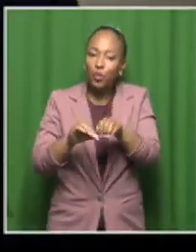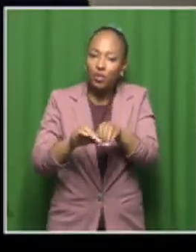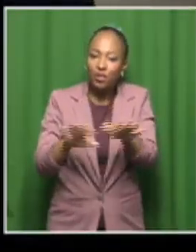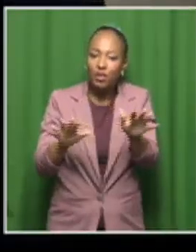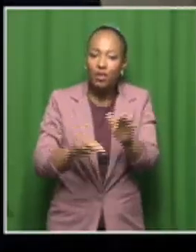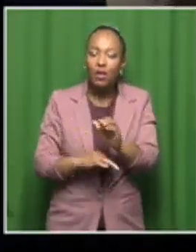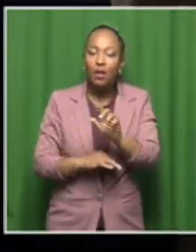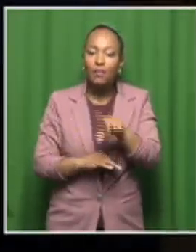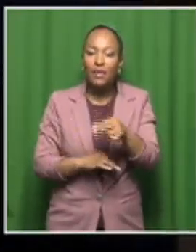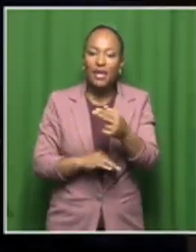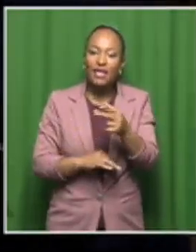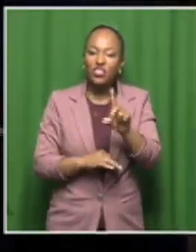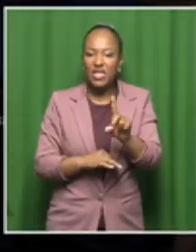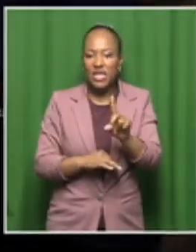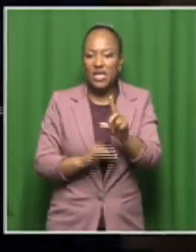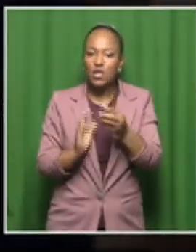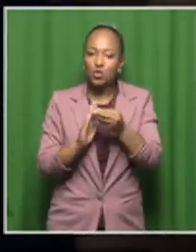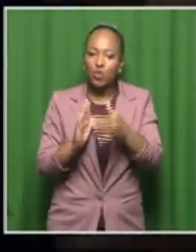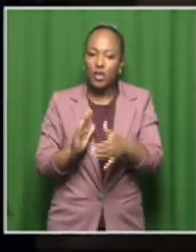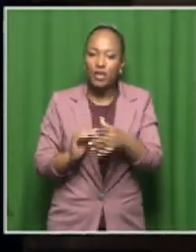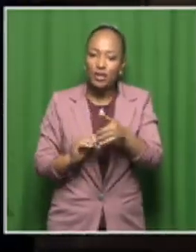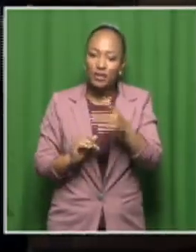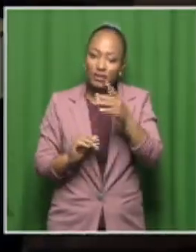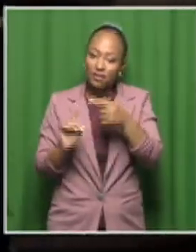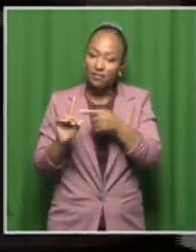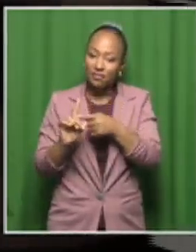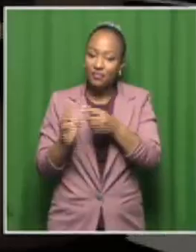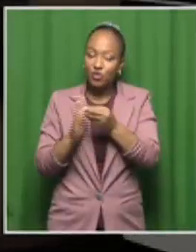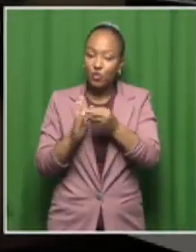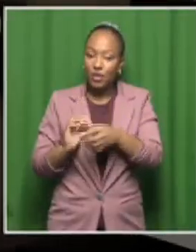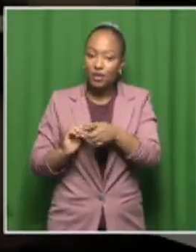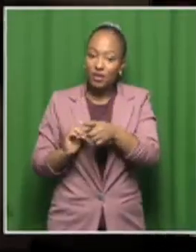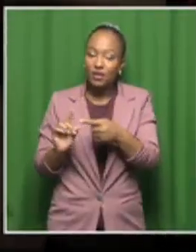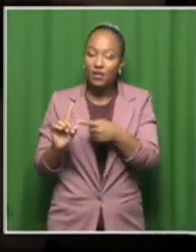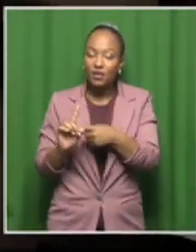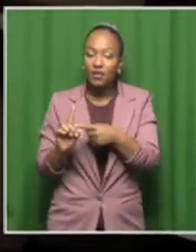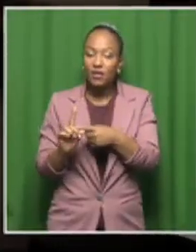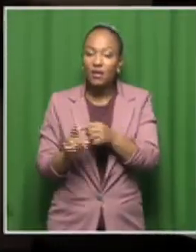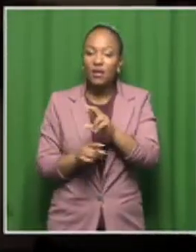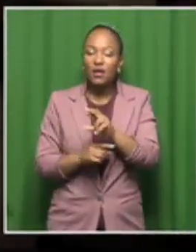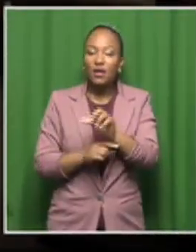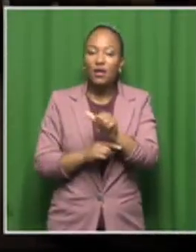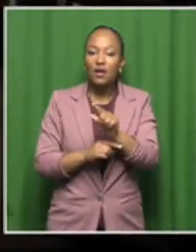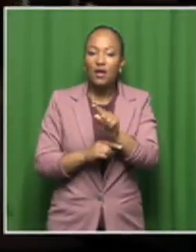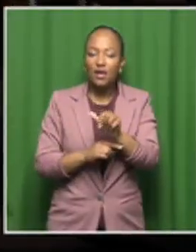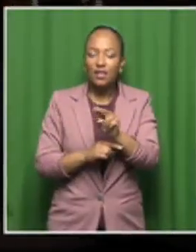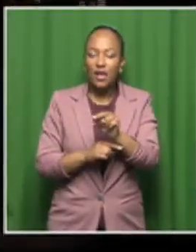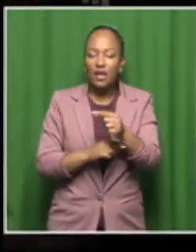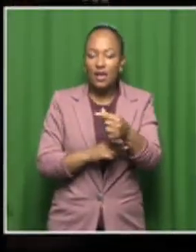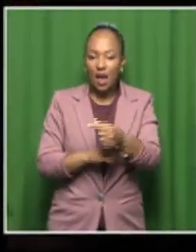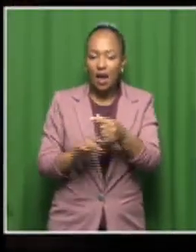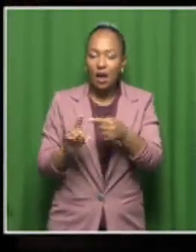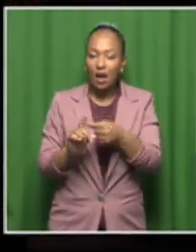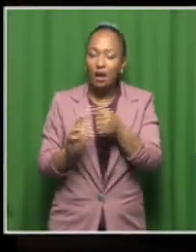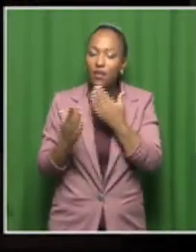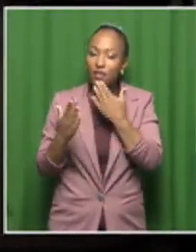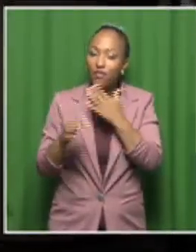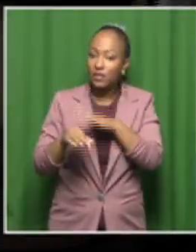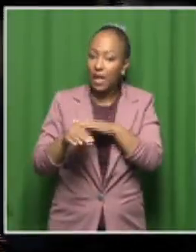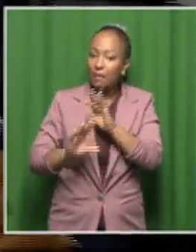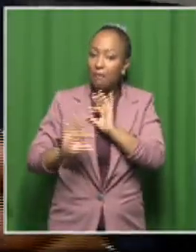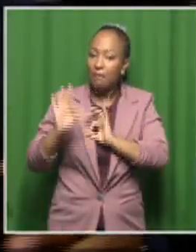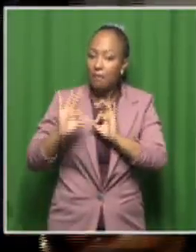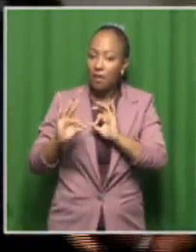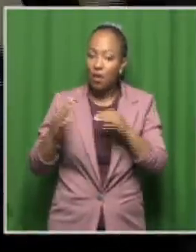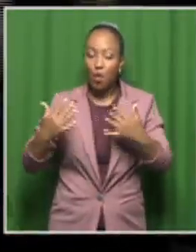PhD student here at UNISA. And this is Ratanang Mlabazwane. Thank you so much for your time this morning. That